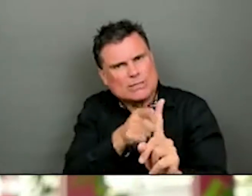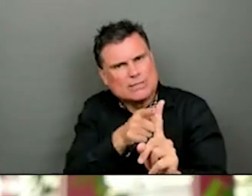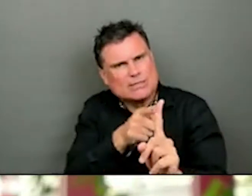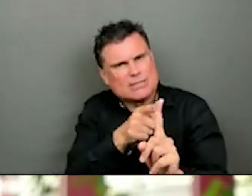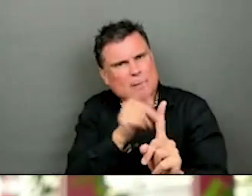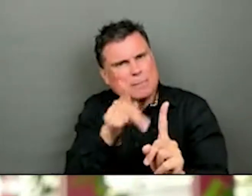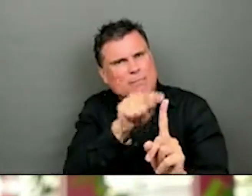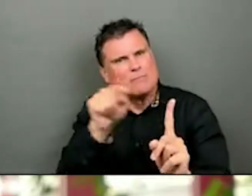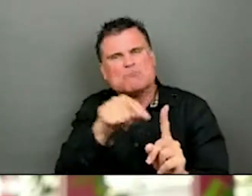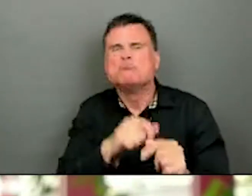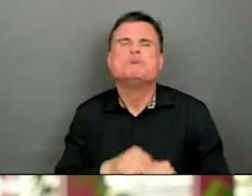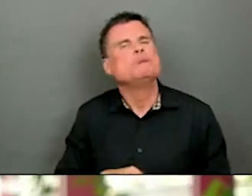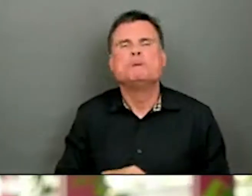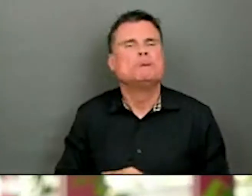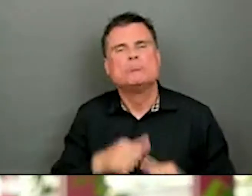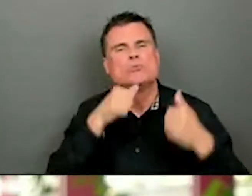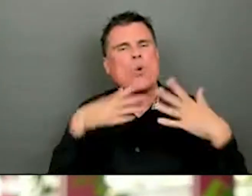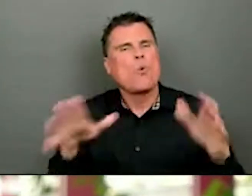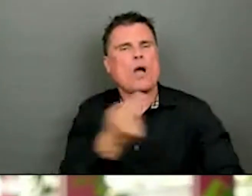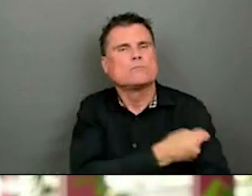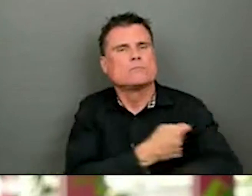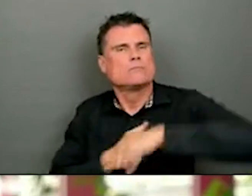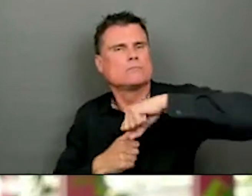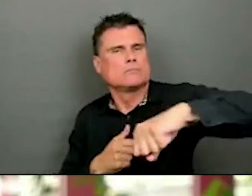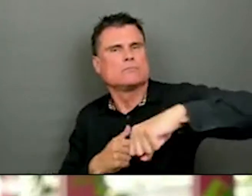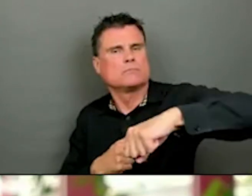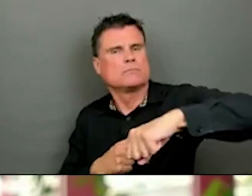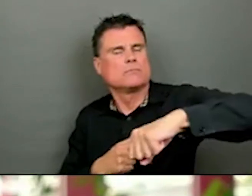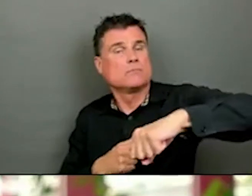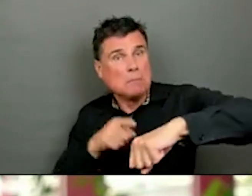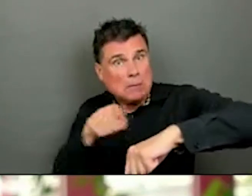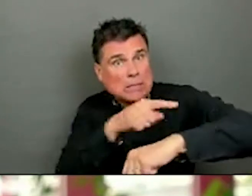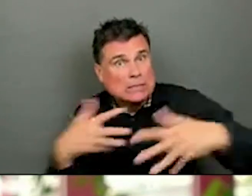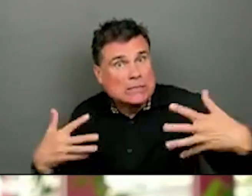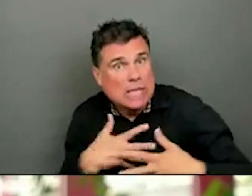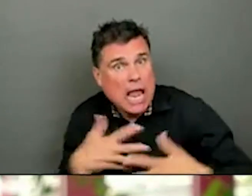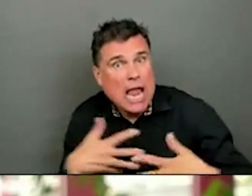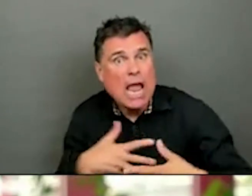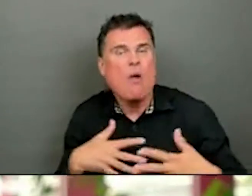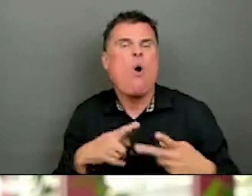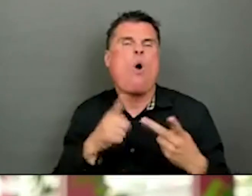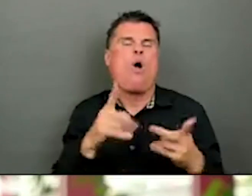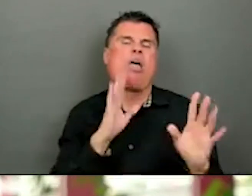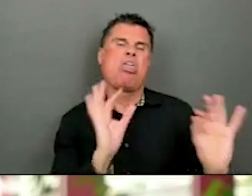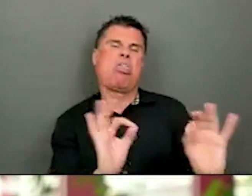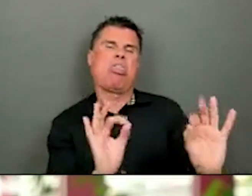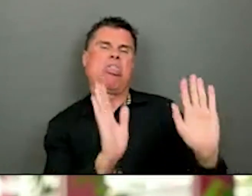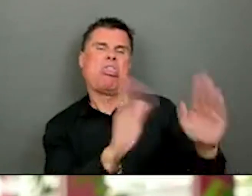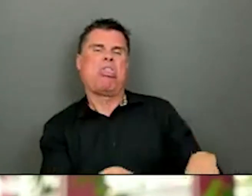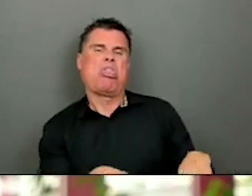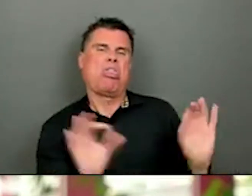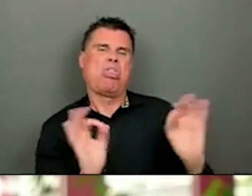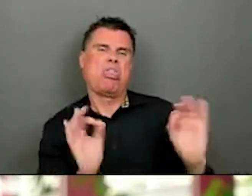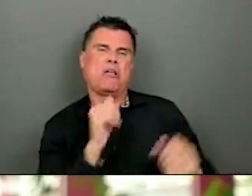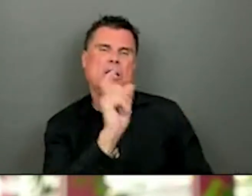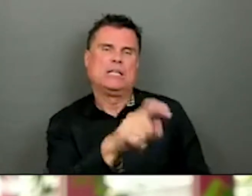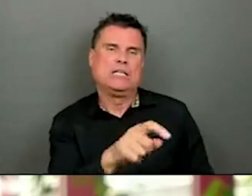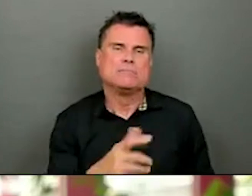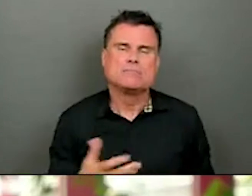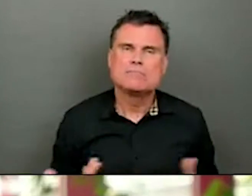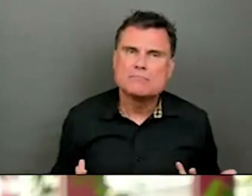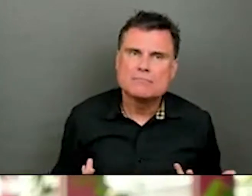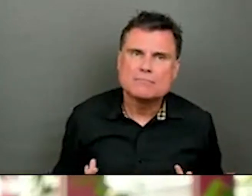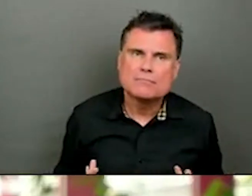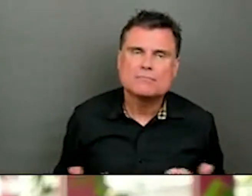for either people who are hesitant because they're scared of the technology or they just don't think they need it, and also for people who are